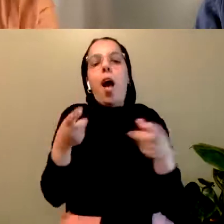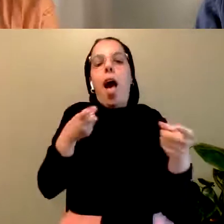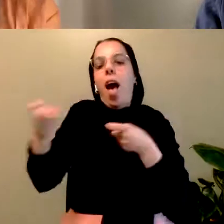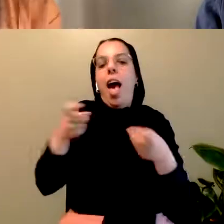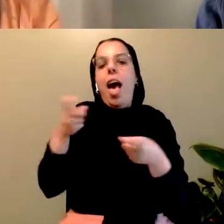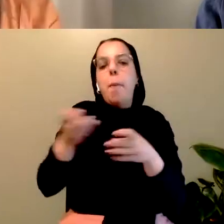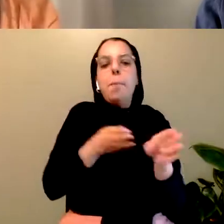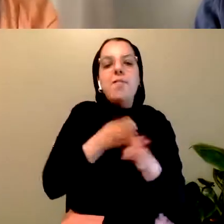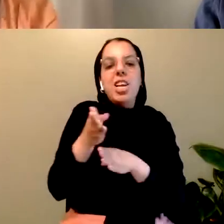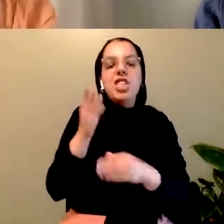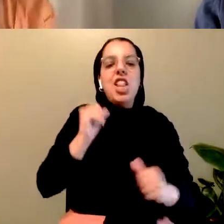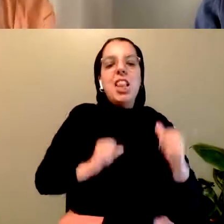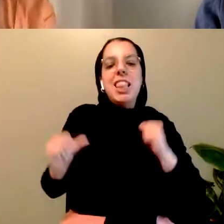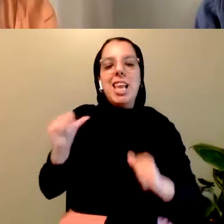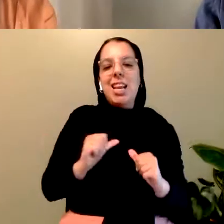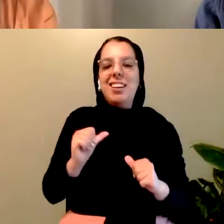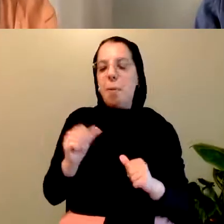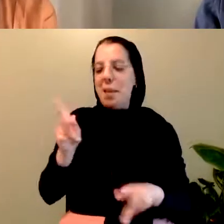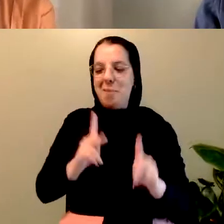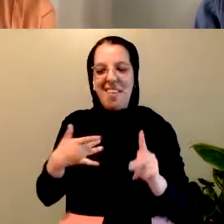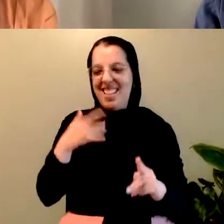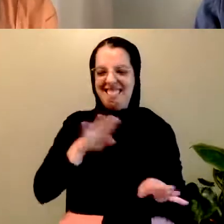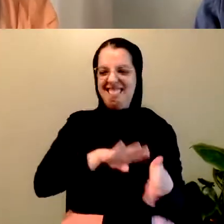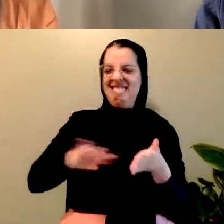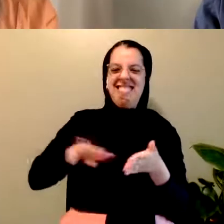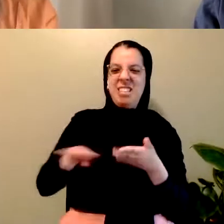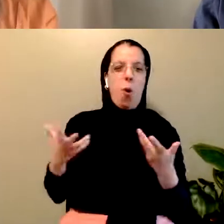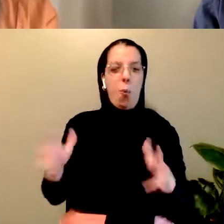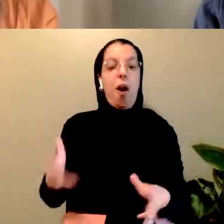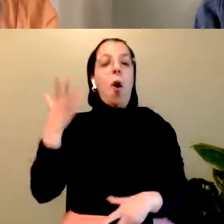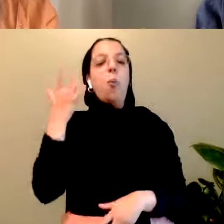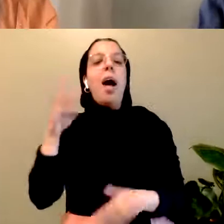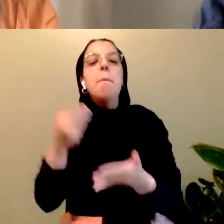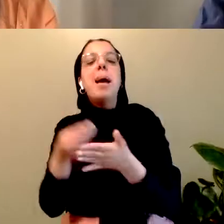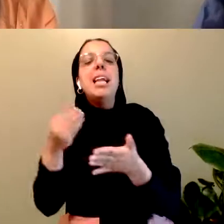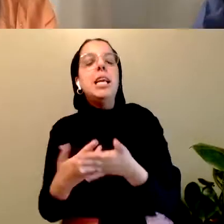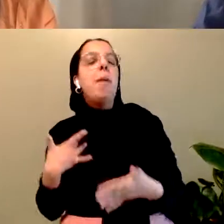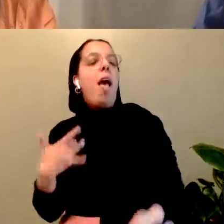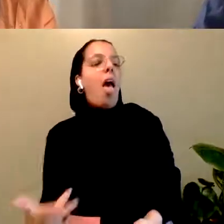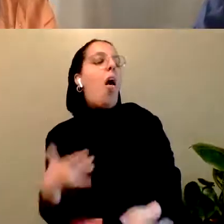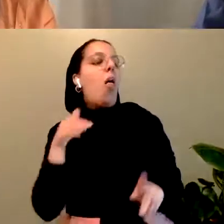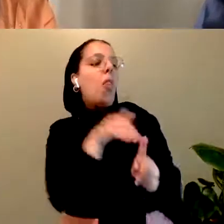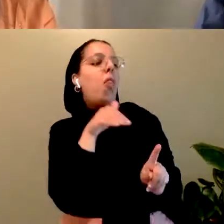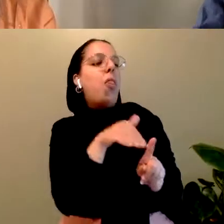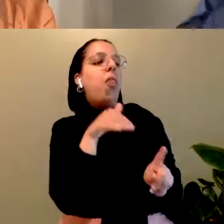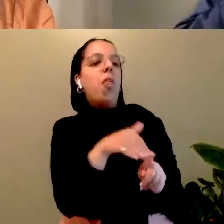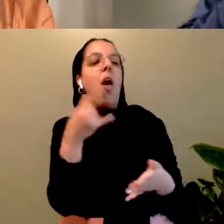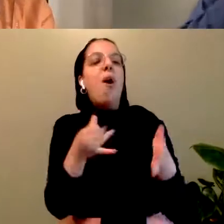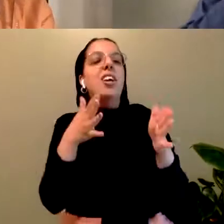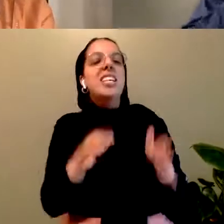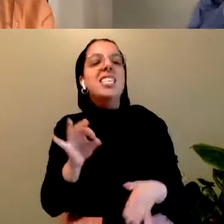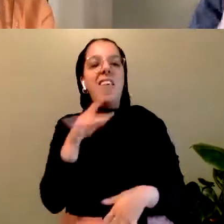fees have negatively impacted artists of colour in particular. One of the huge